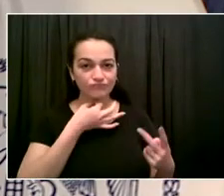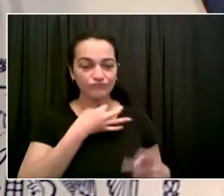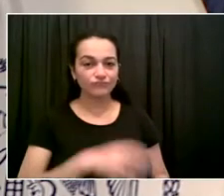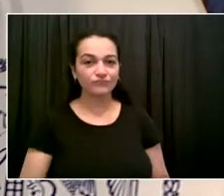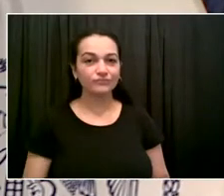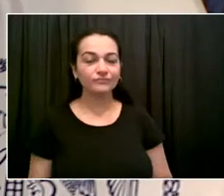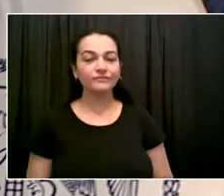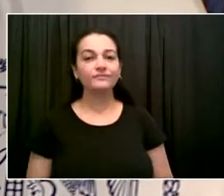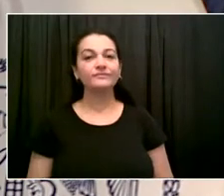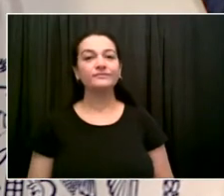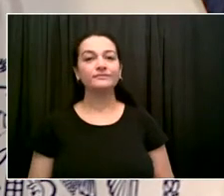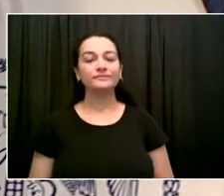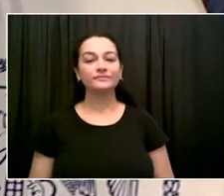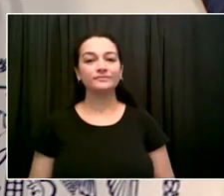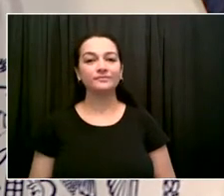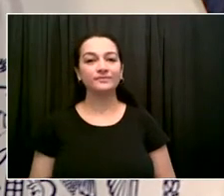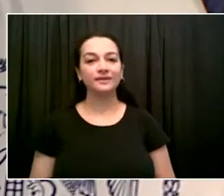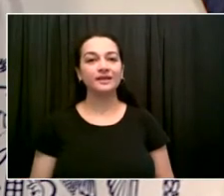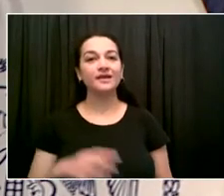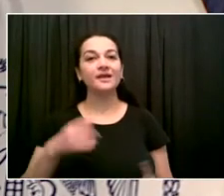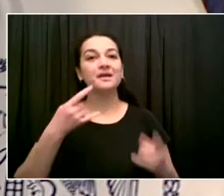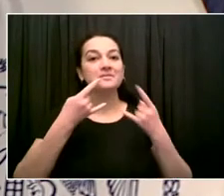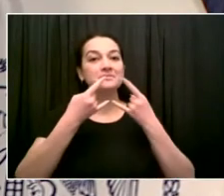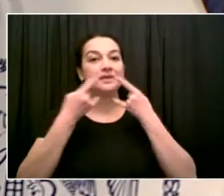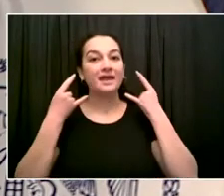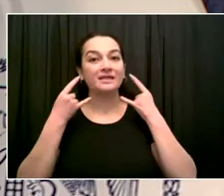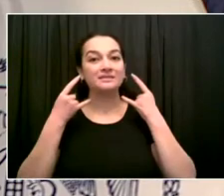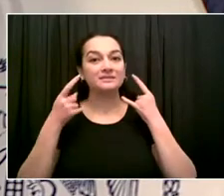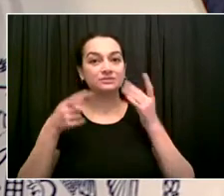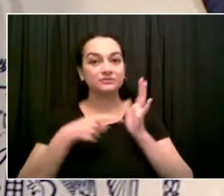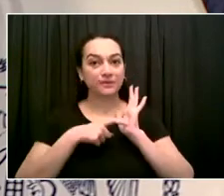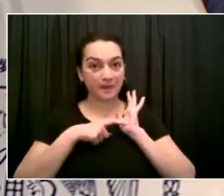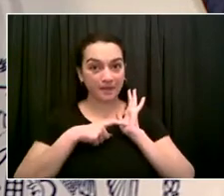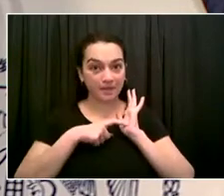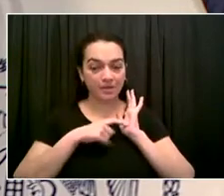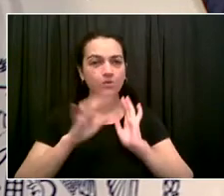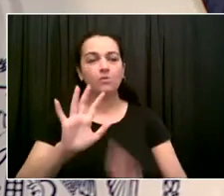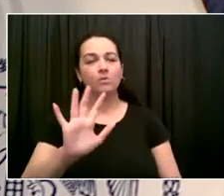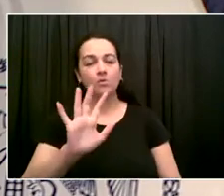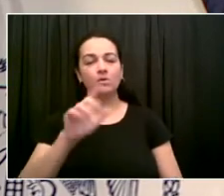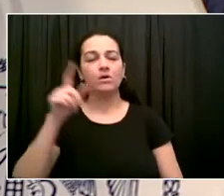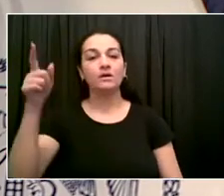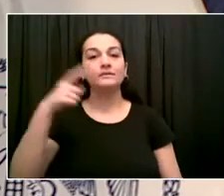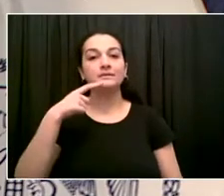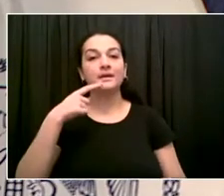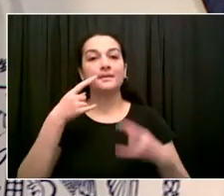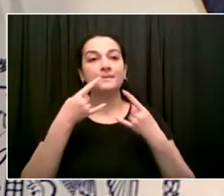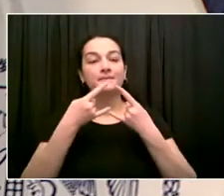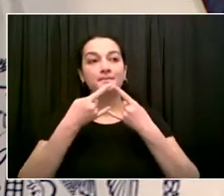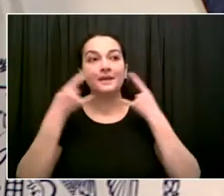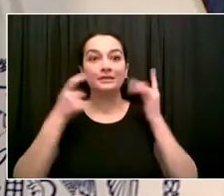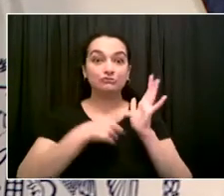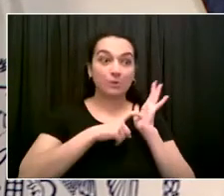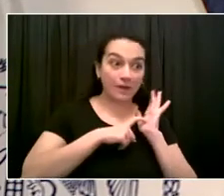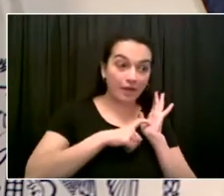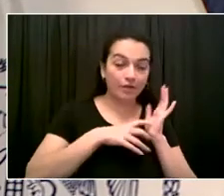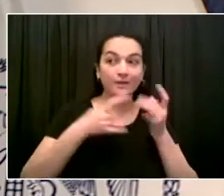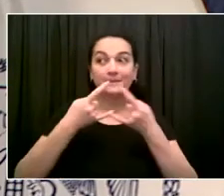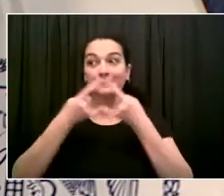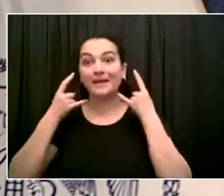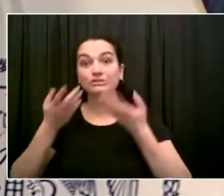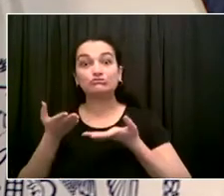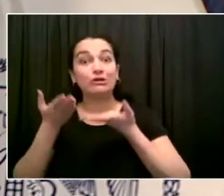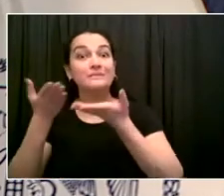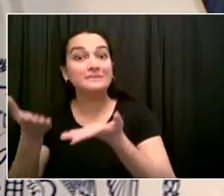only, or rather why it's only a mask recommendation as opposed to a mandate. Is it a concern on your part that at this point there just